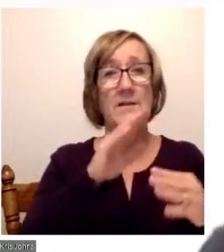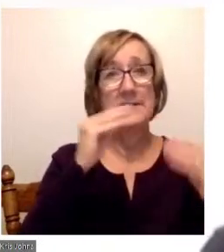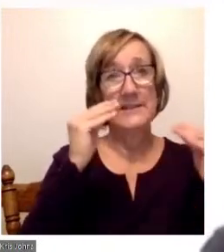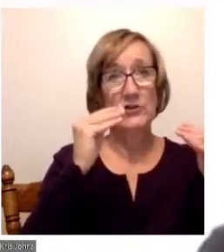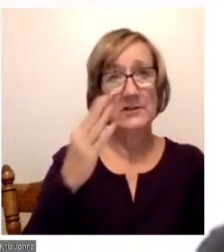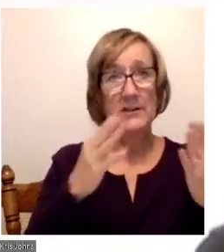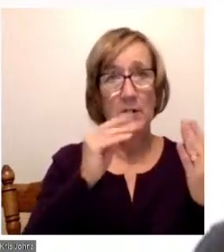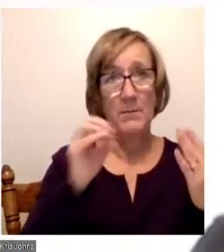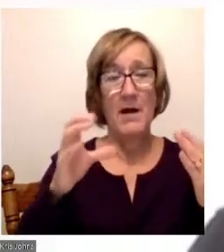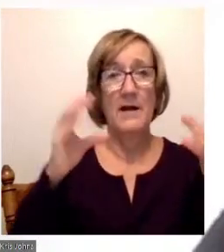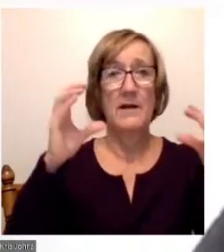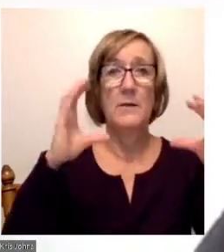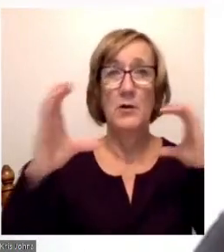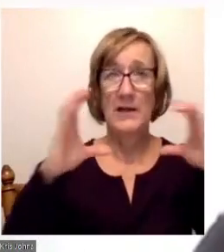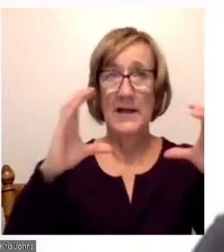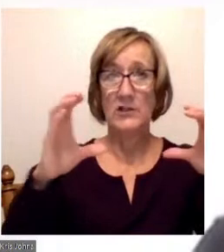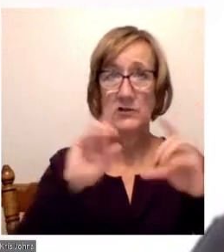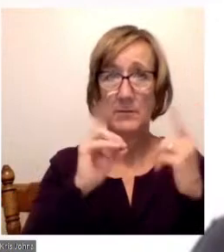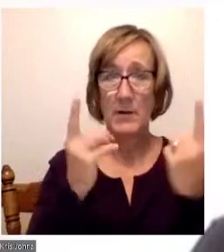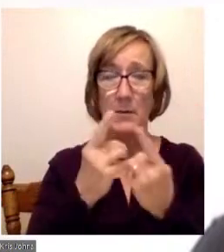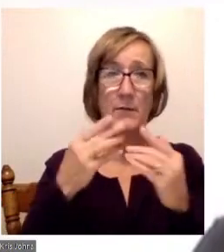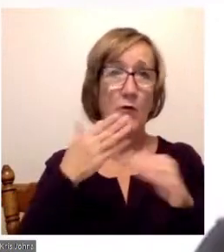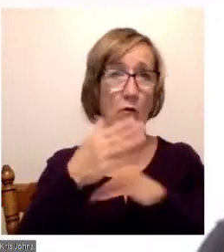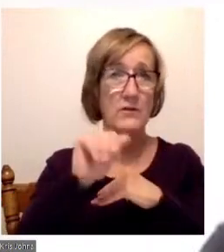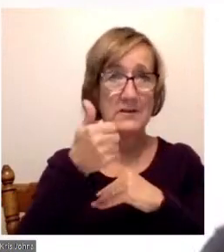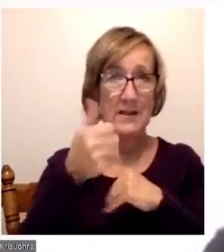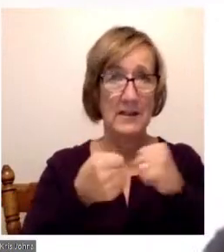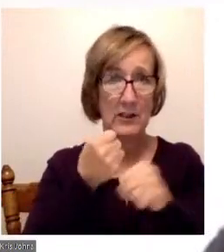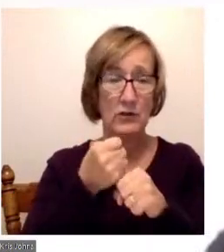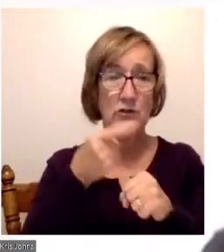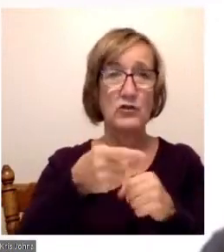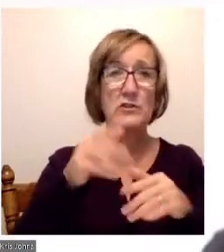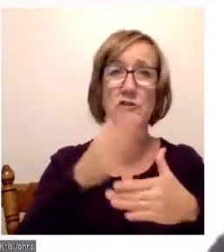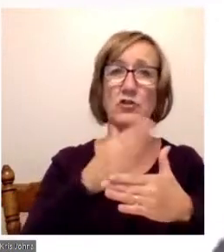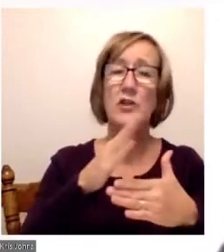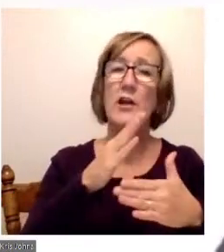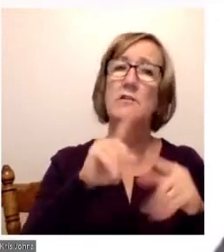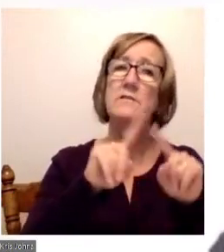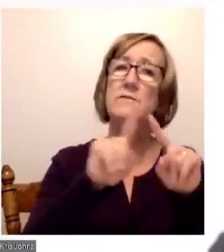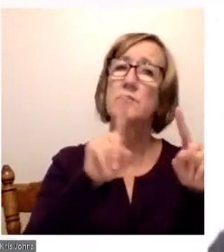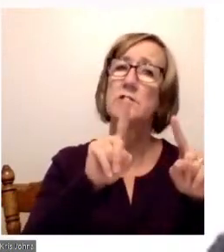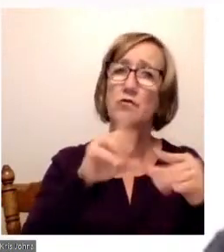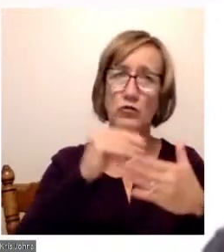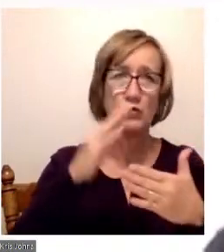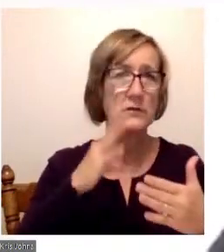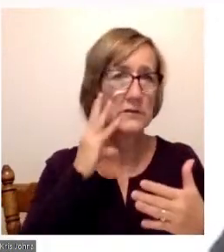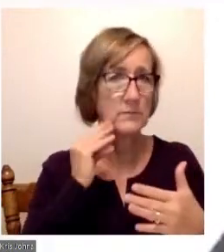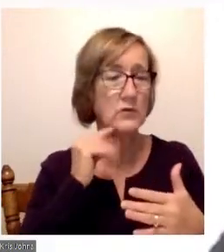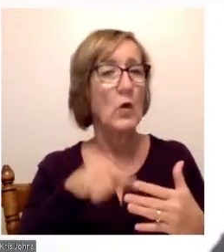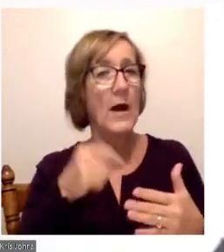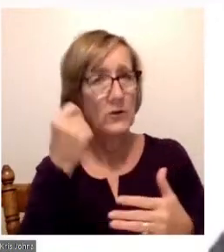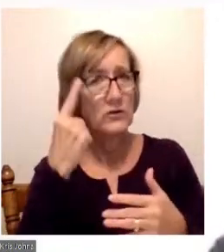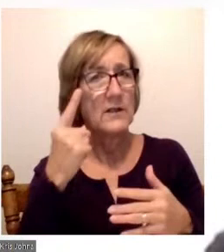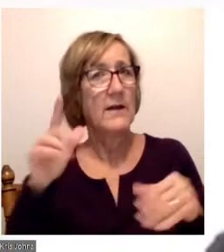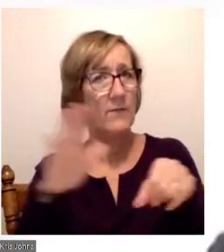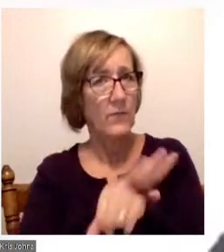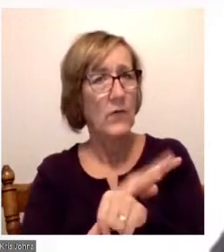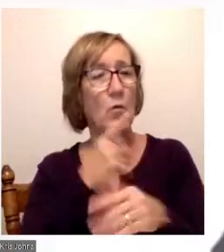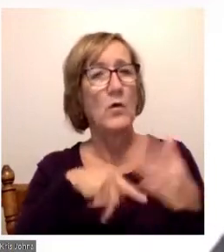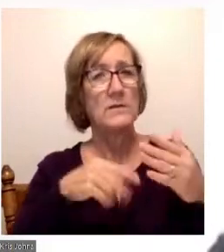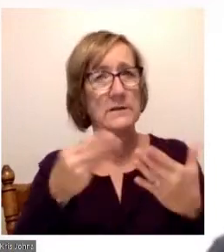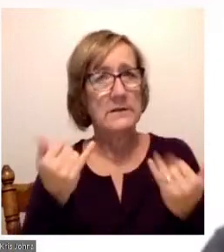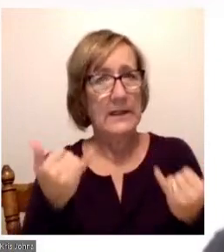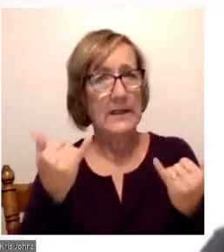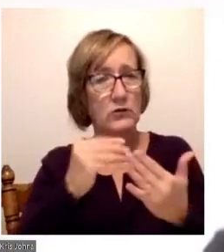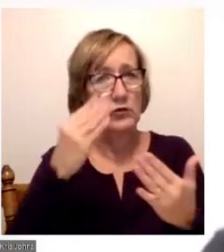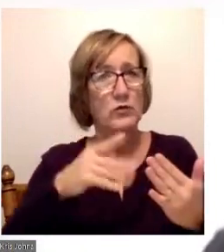for over a decade, and she has shared with me over the years the student experience. And so I have a strong understanding of what today's students